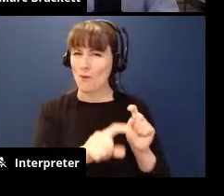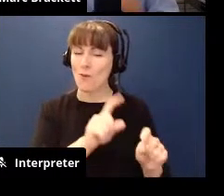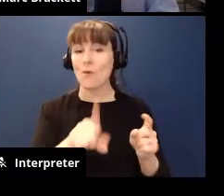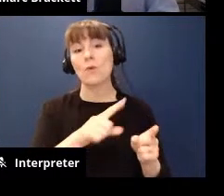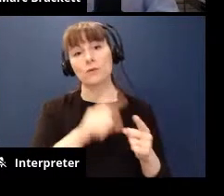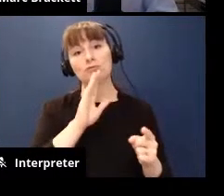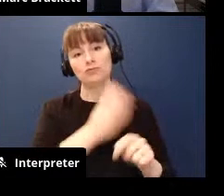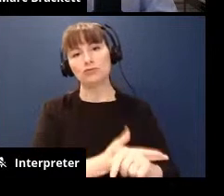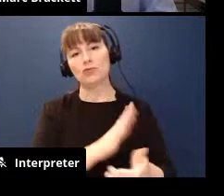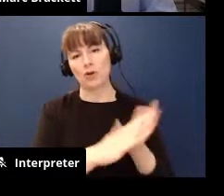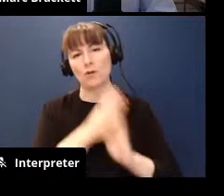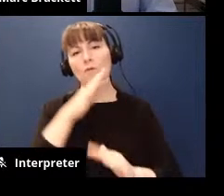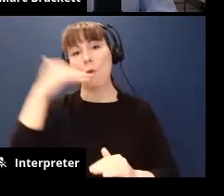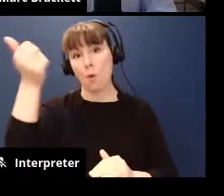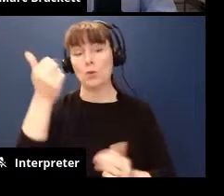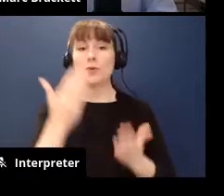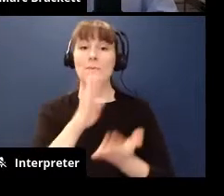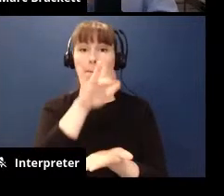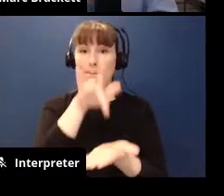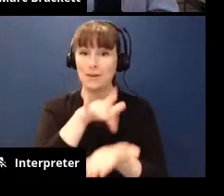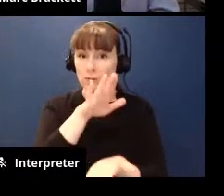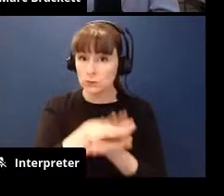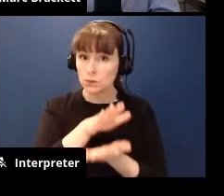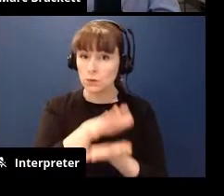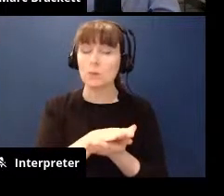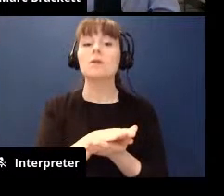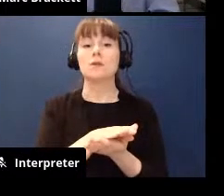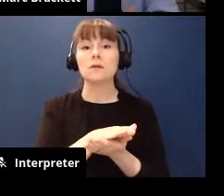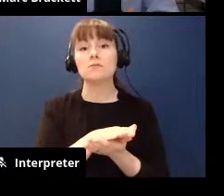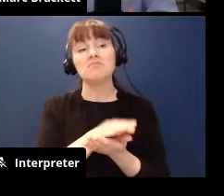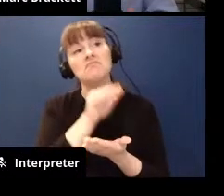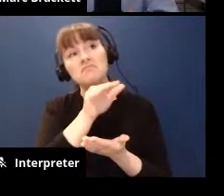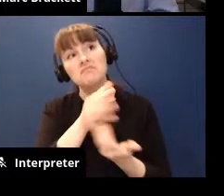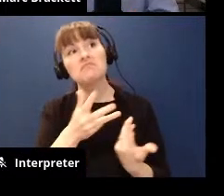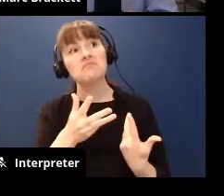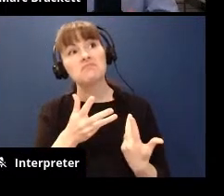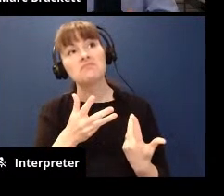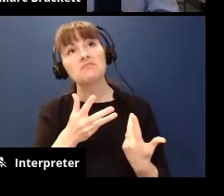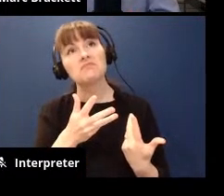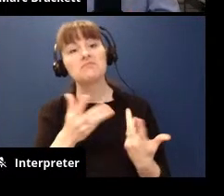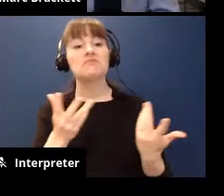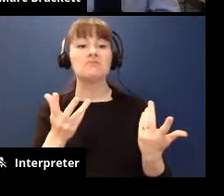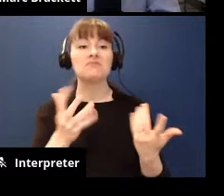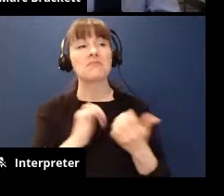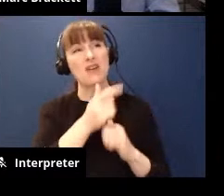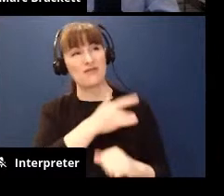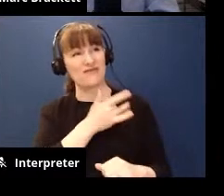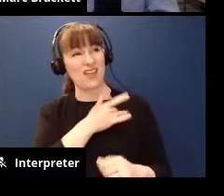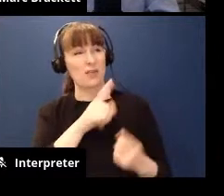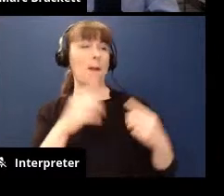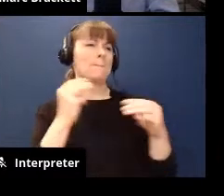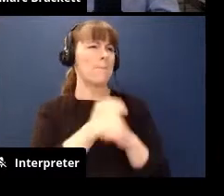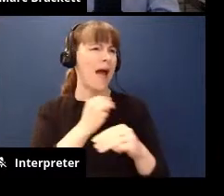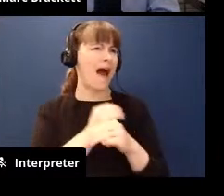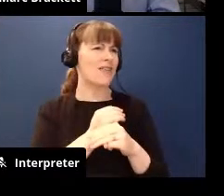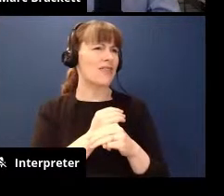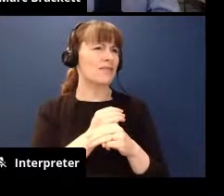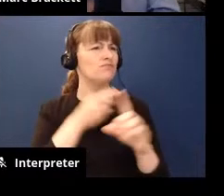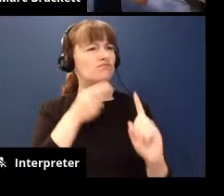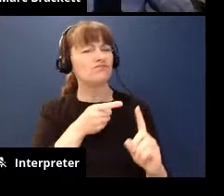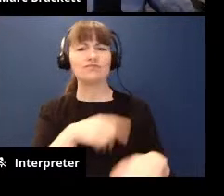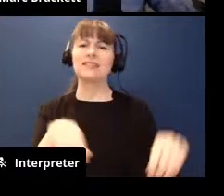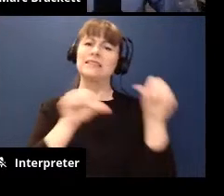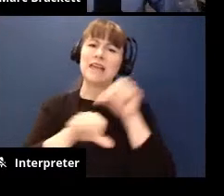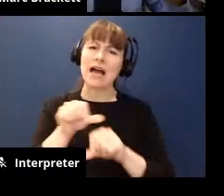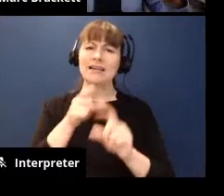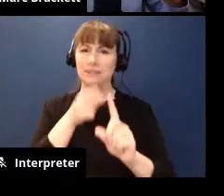gets older let's say they're in middle school or something like that you can say you know so you know how are you feeling about math and science and and you